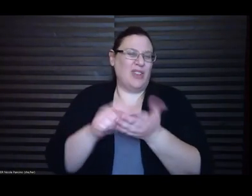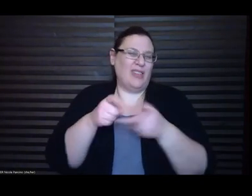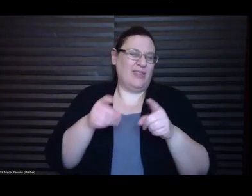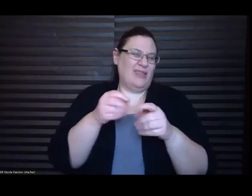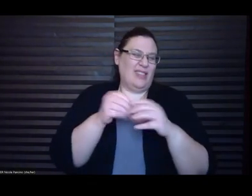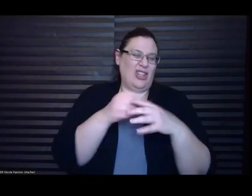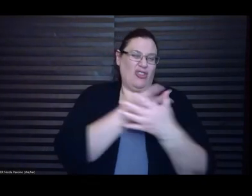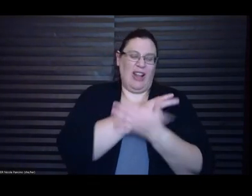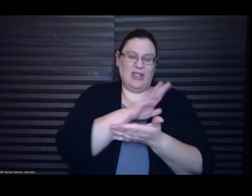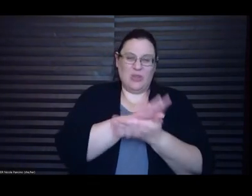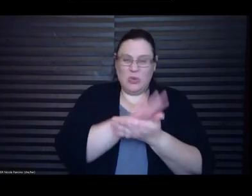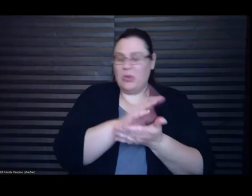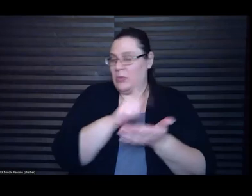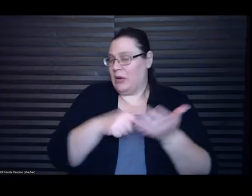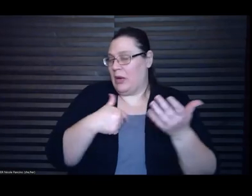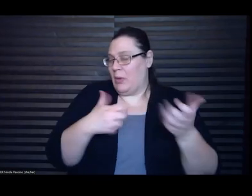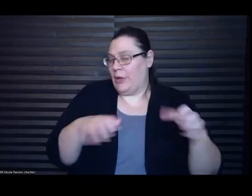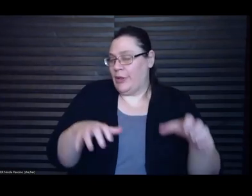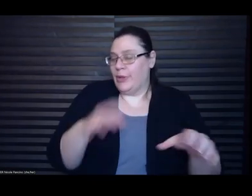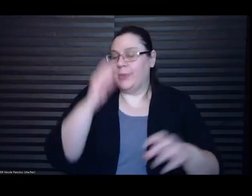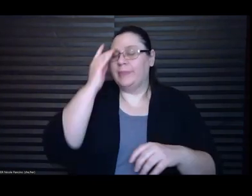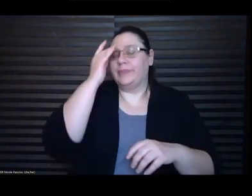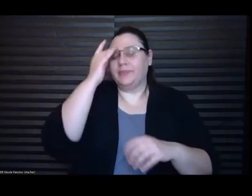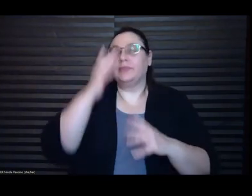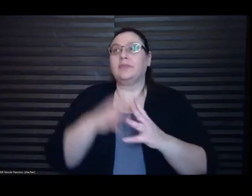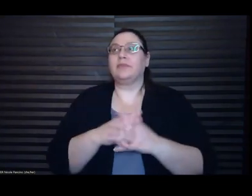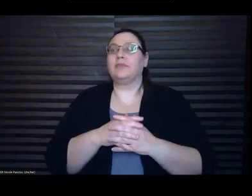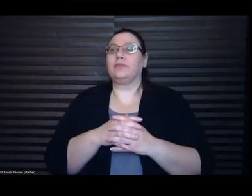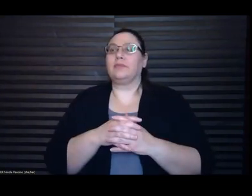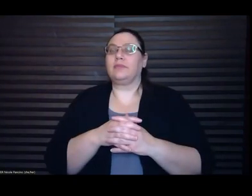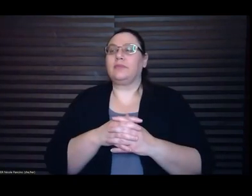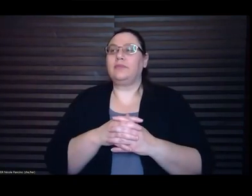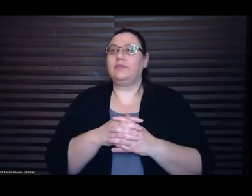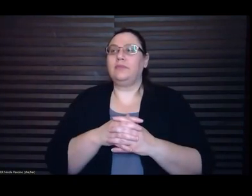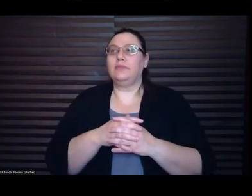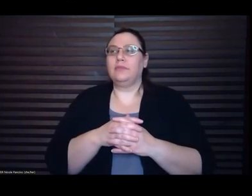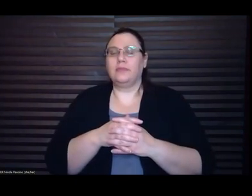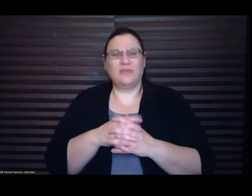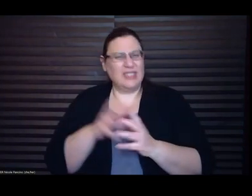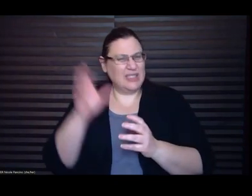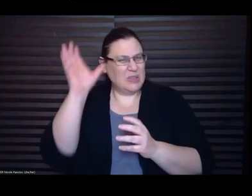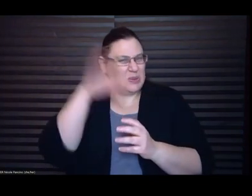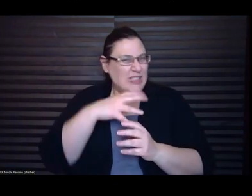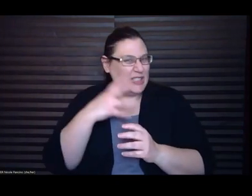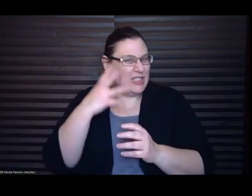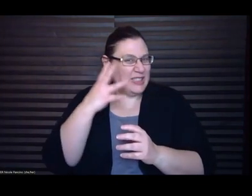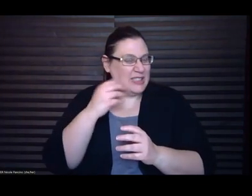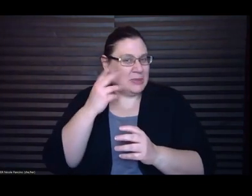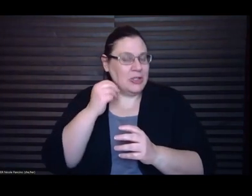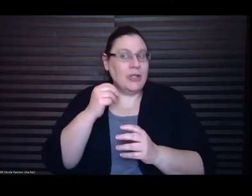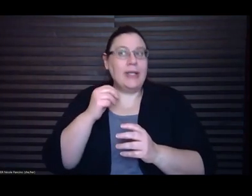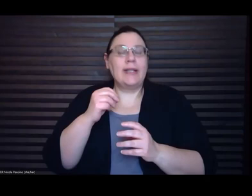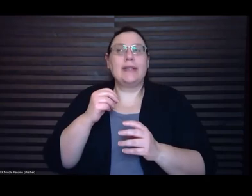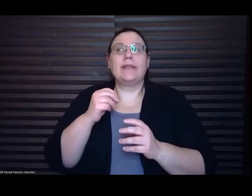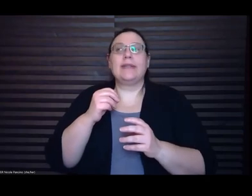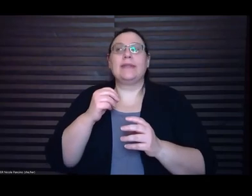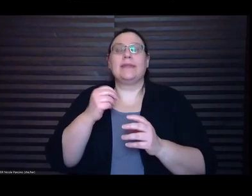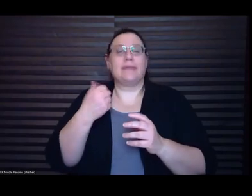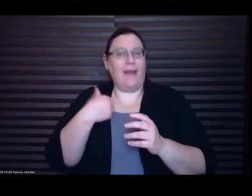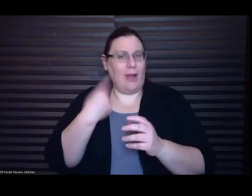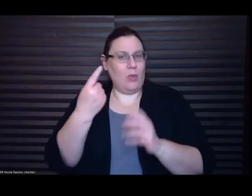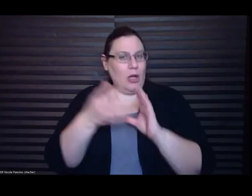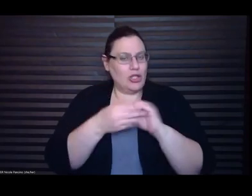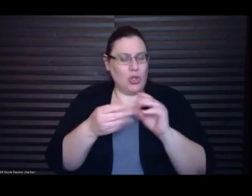and I had kind of a weird experience which was that I had a story so the story I read from The Husband Stitch came out which is probably I